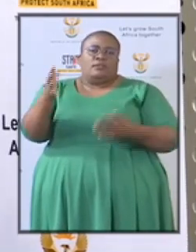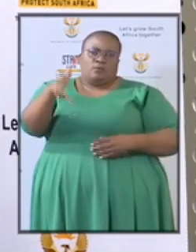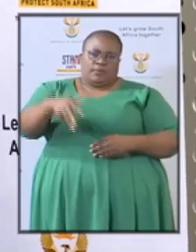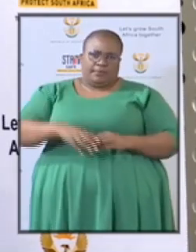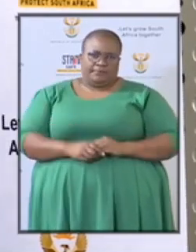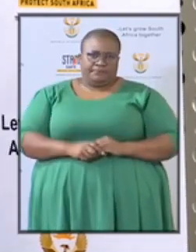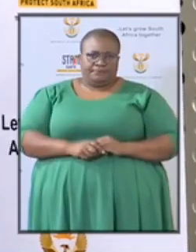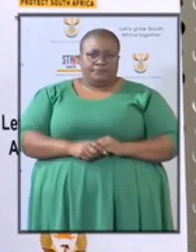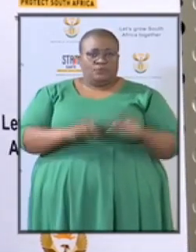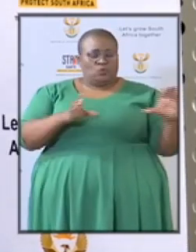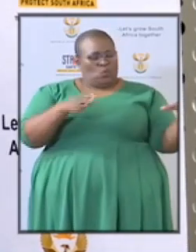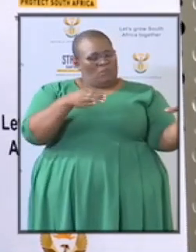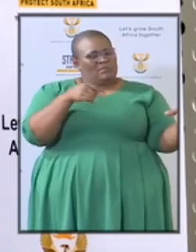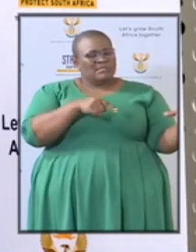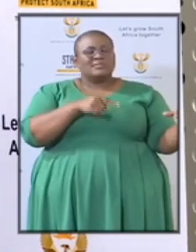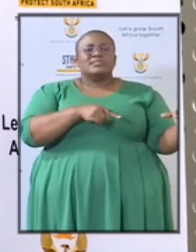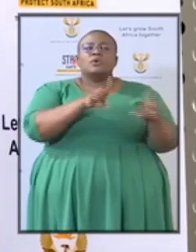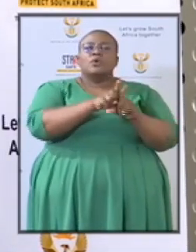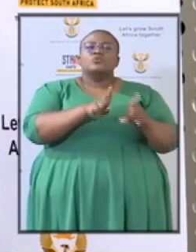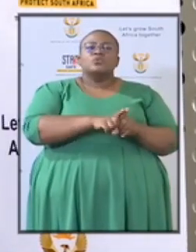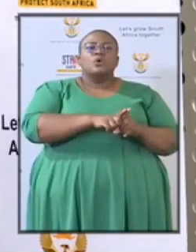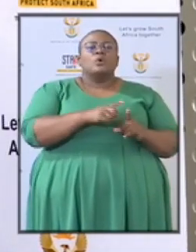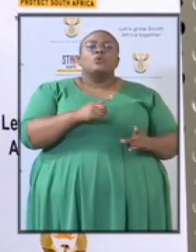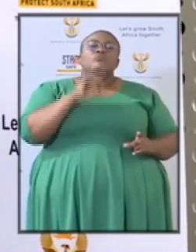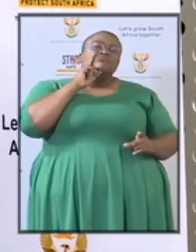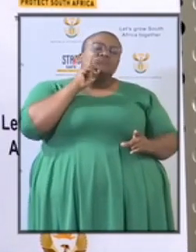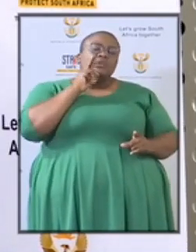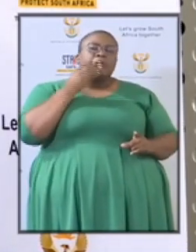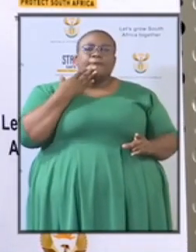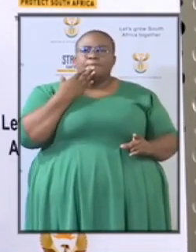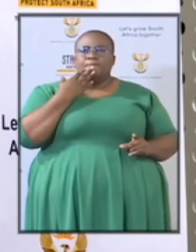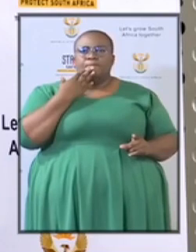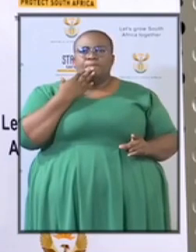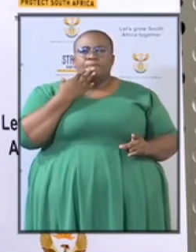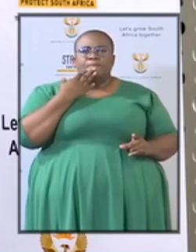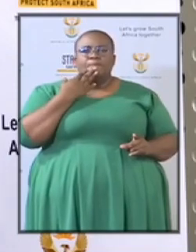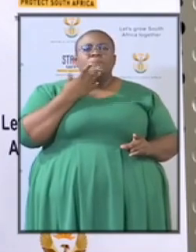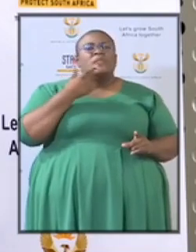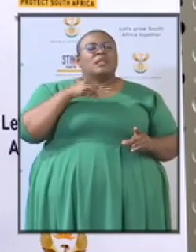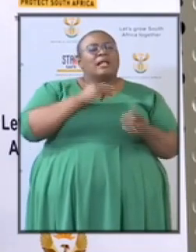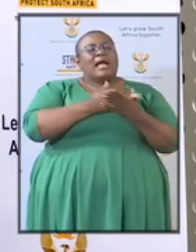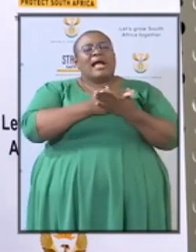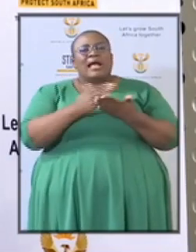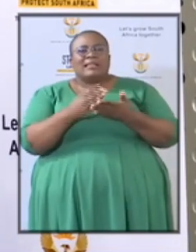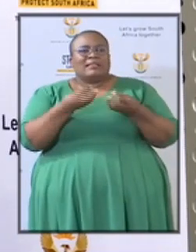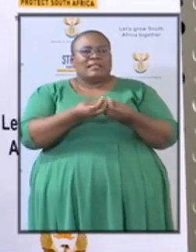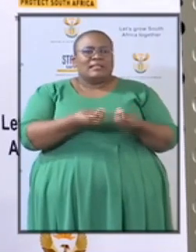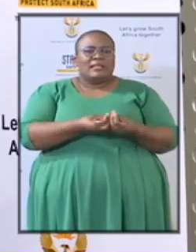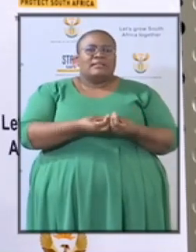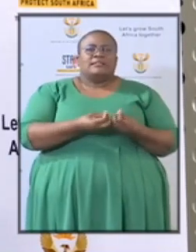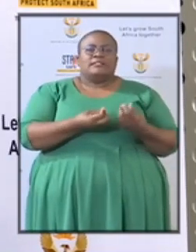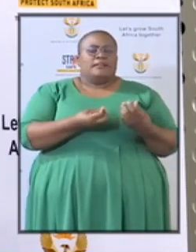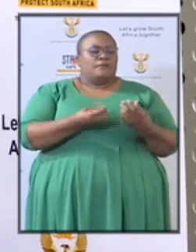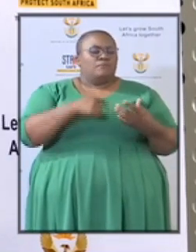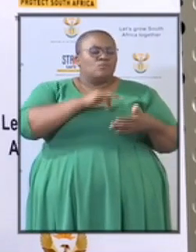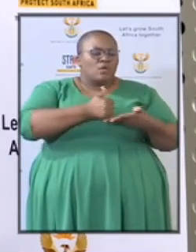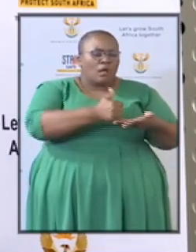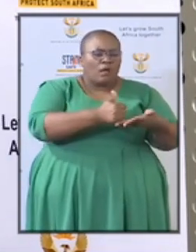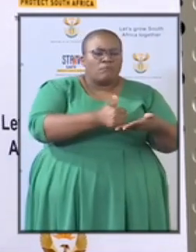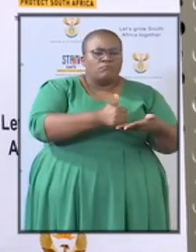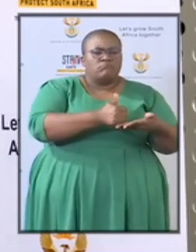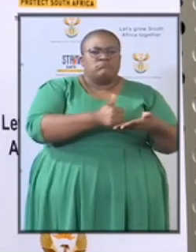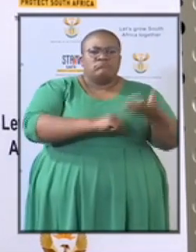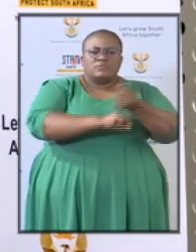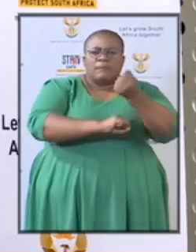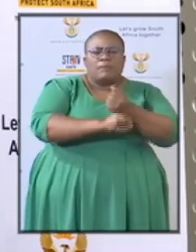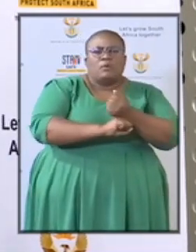look into how do we help to in terms of the bottlenecks as you are aware the fusion center that already the